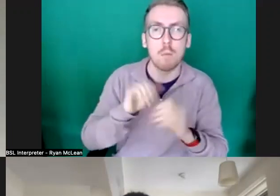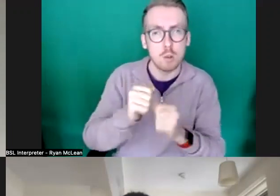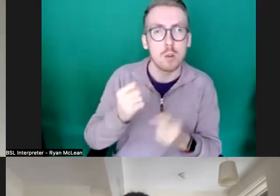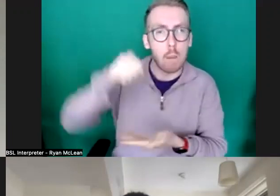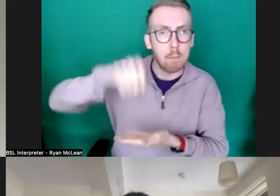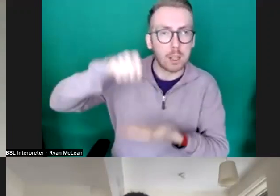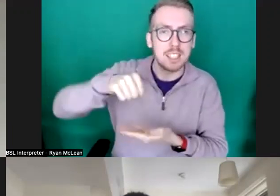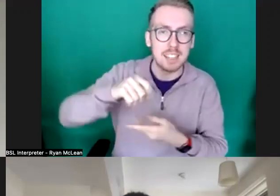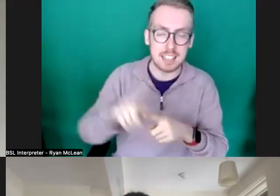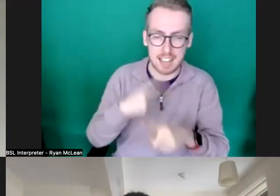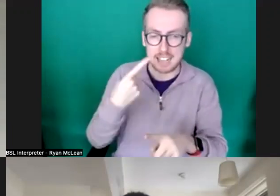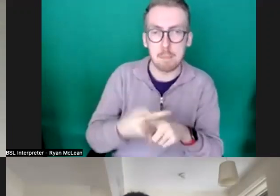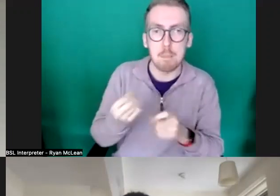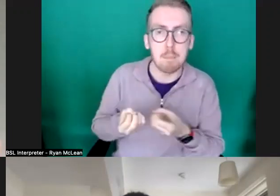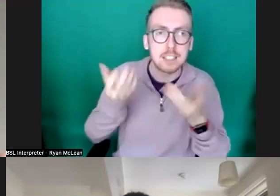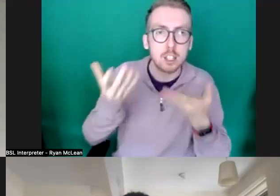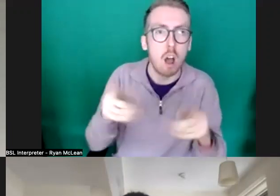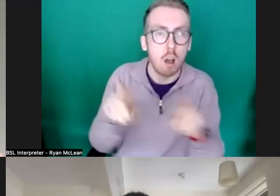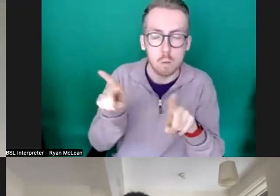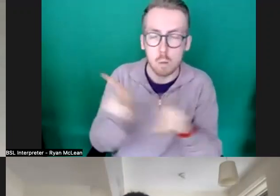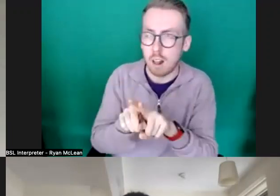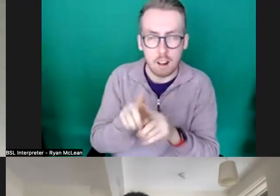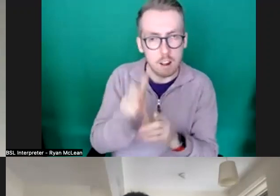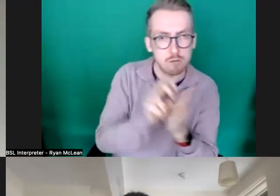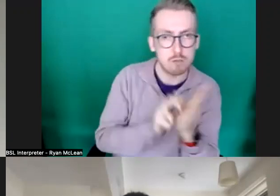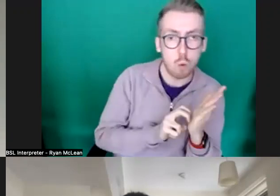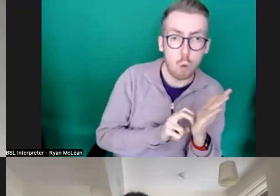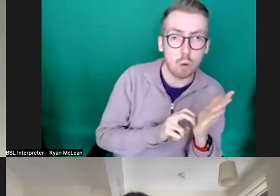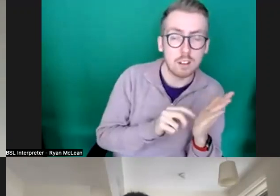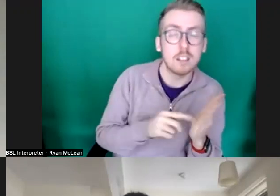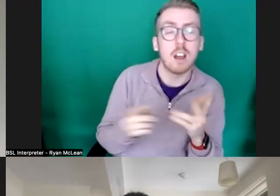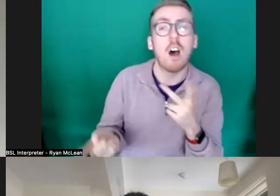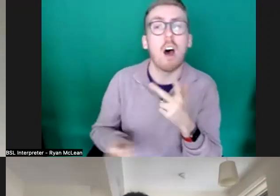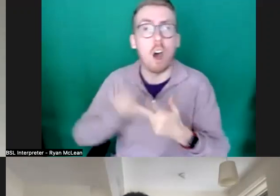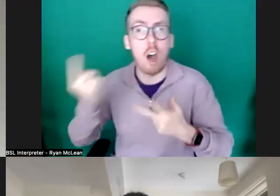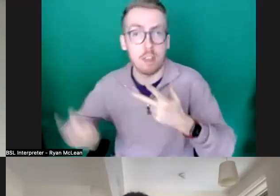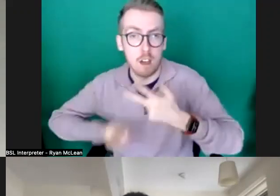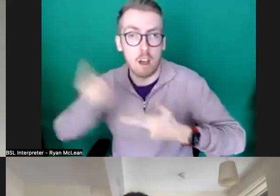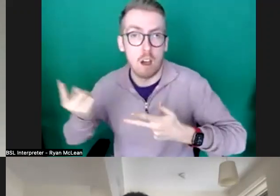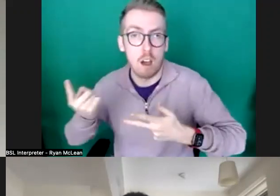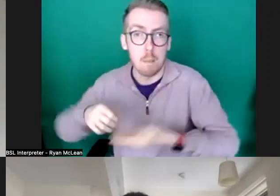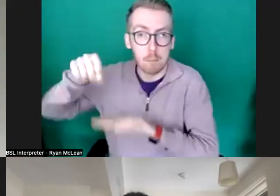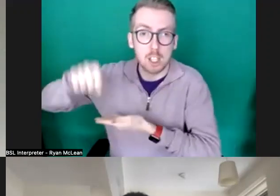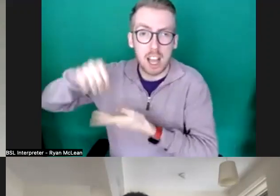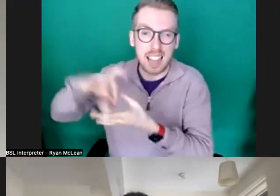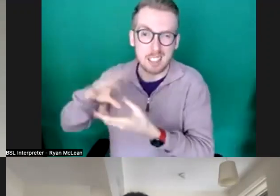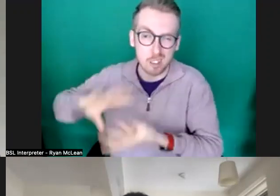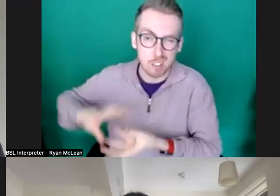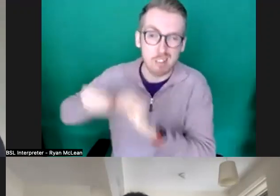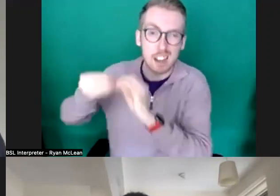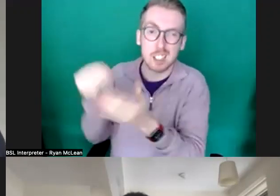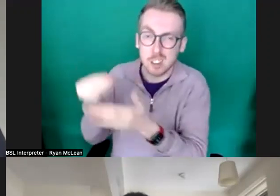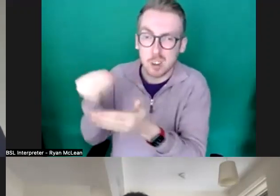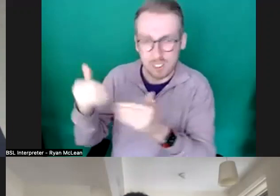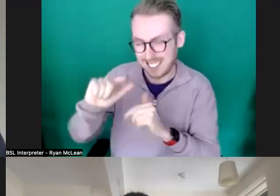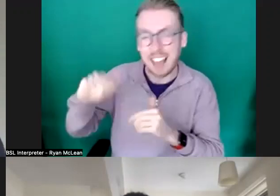expenditure recorded against that um and then you can keep the rest of your um budgets for creation costs separate